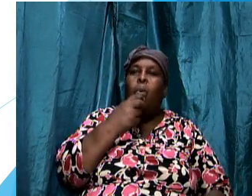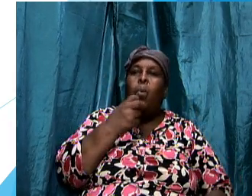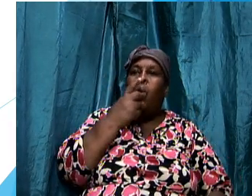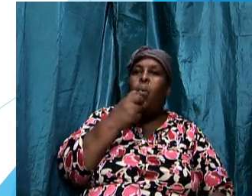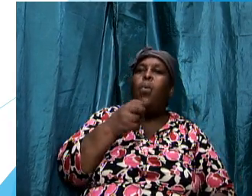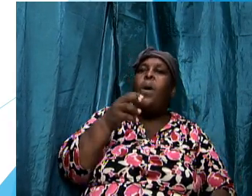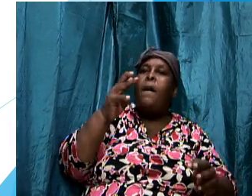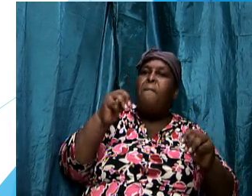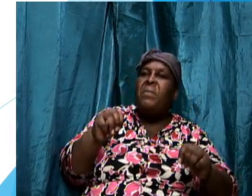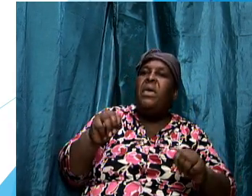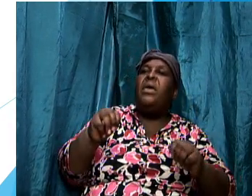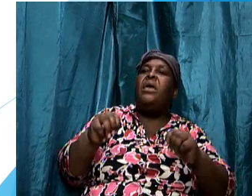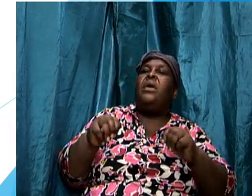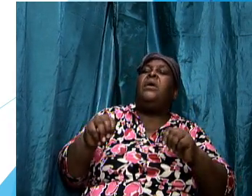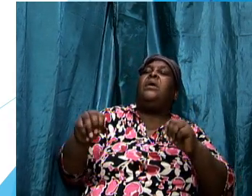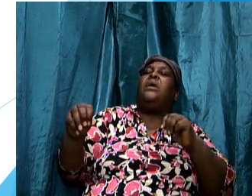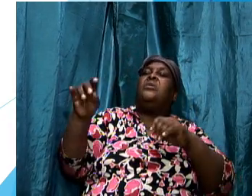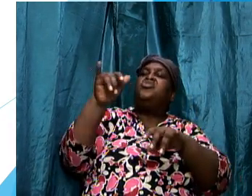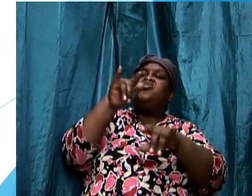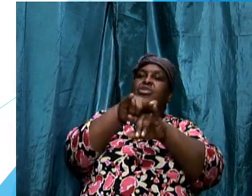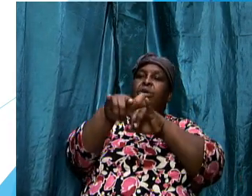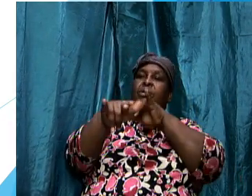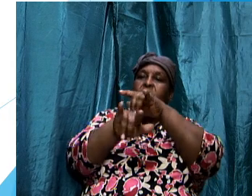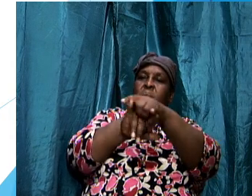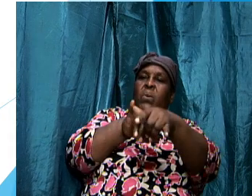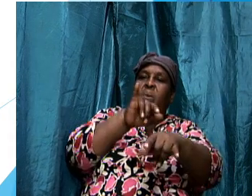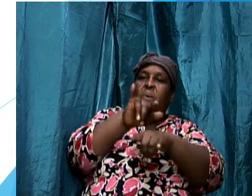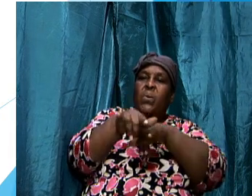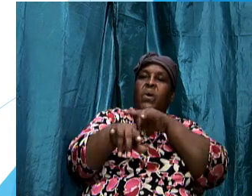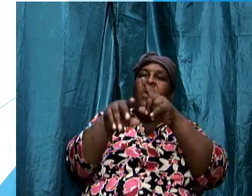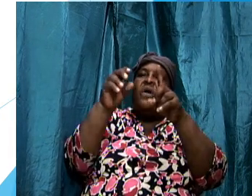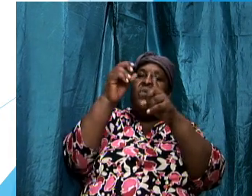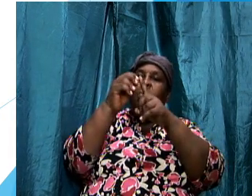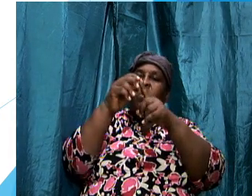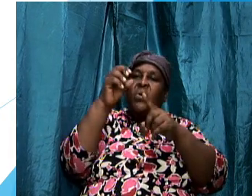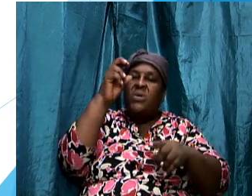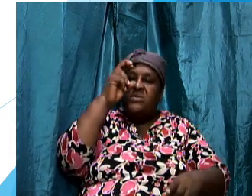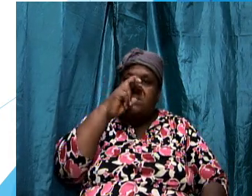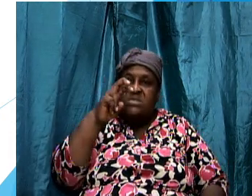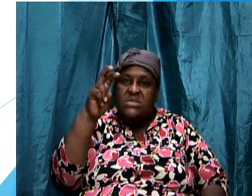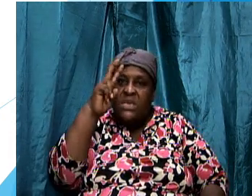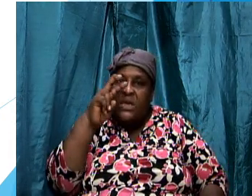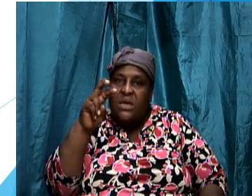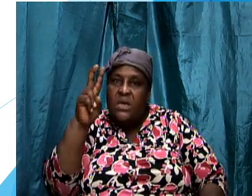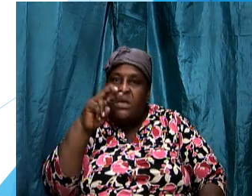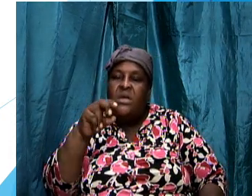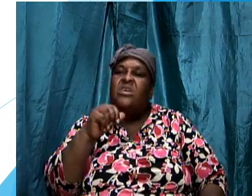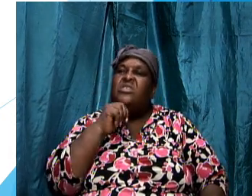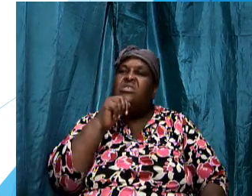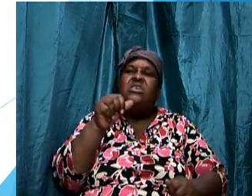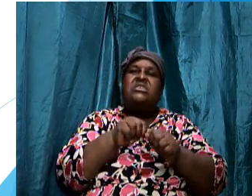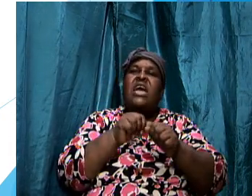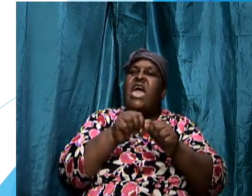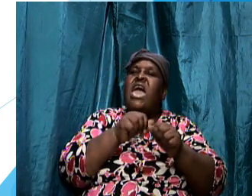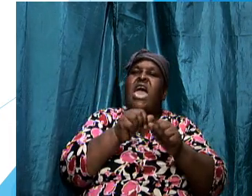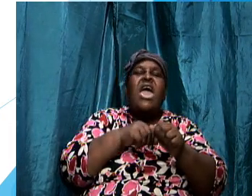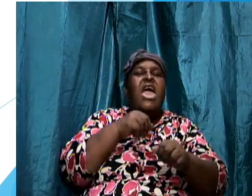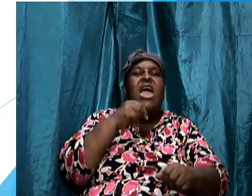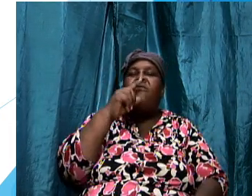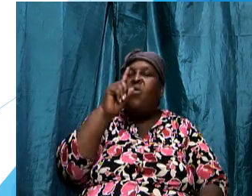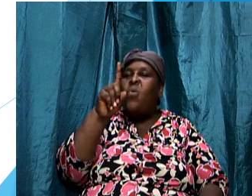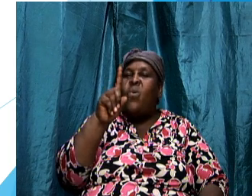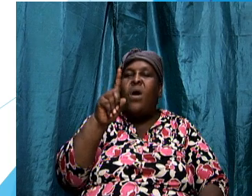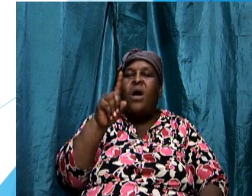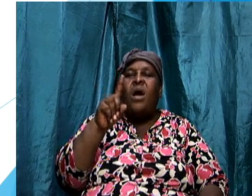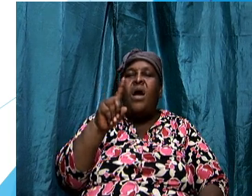devour the word seek implies that not everyone will fall prey